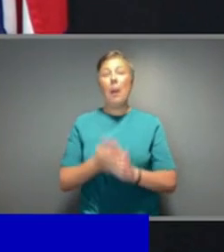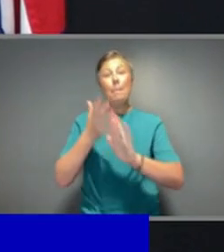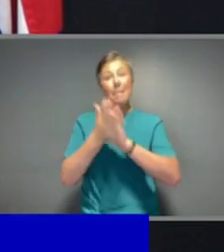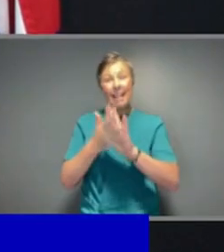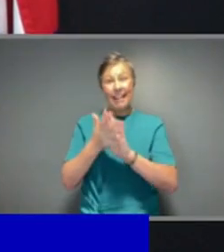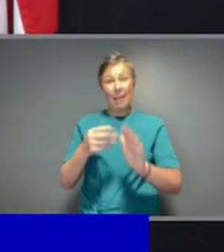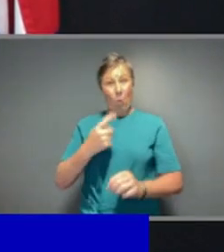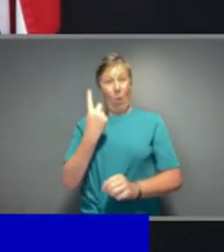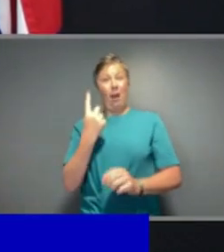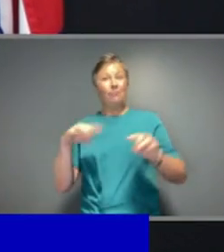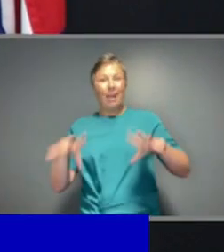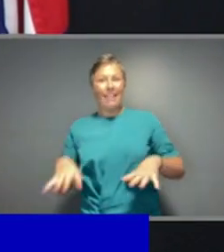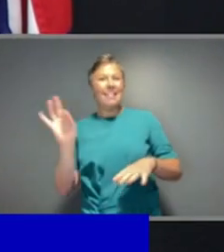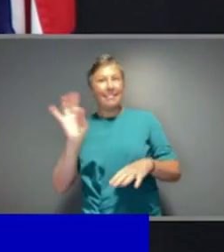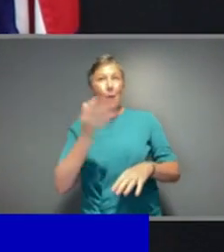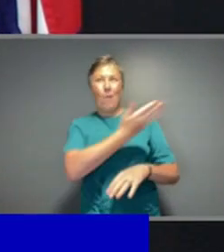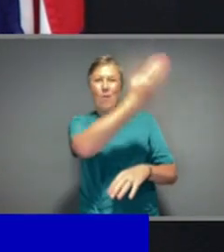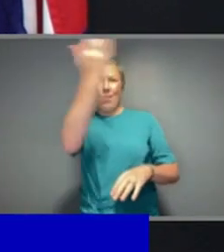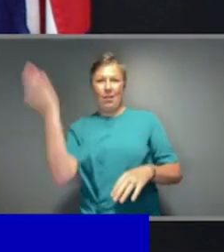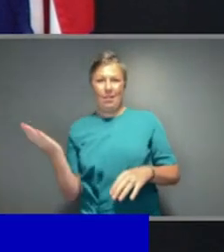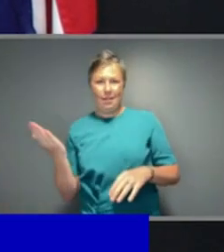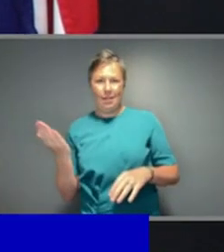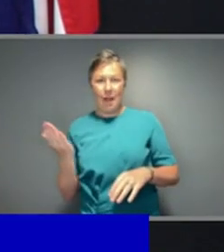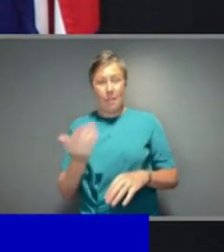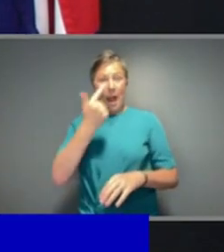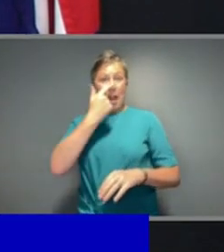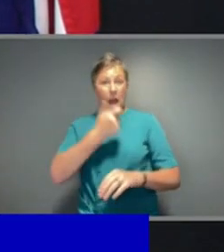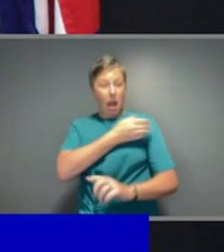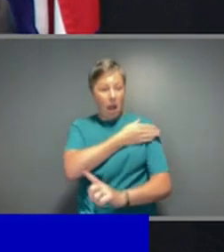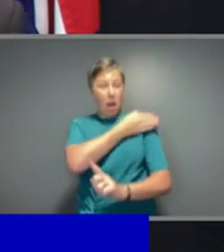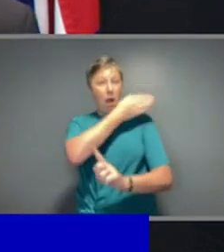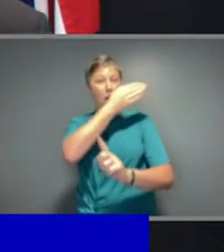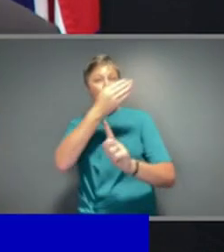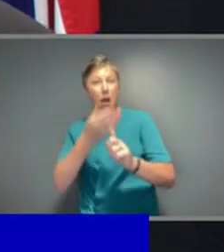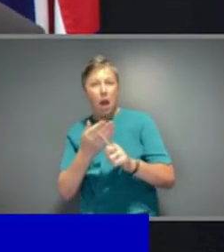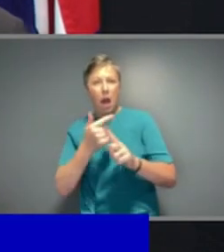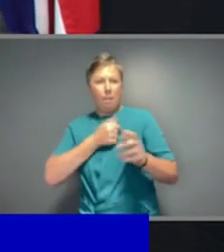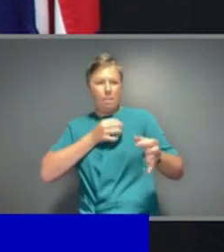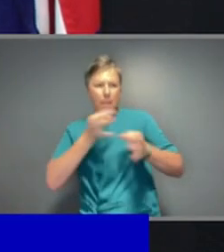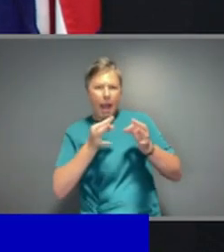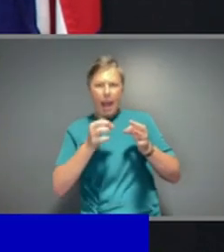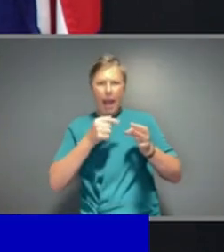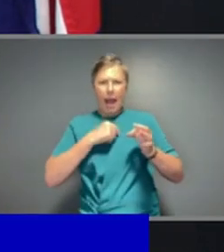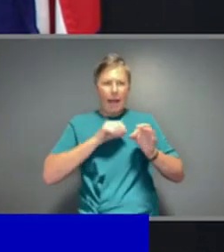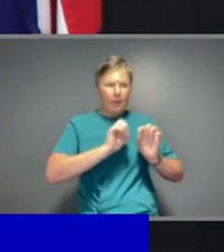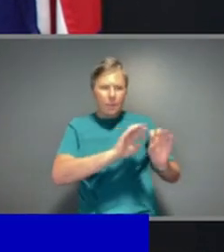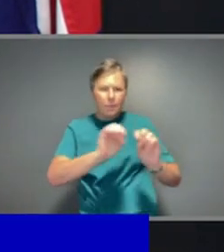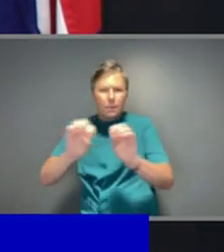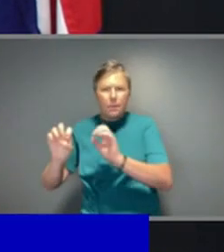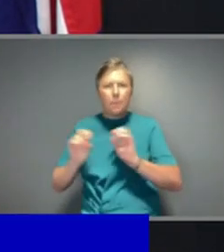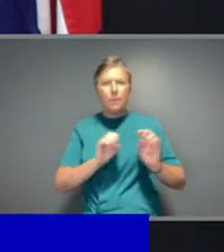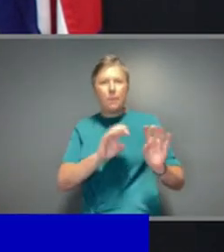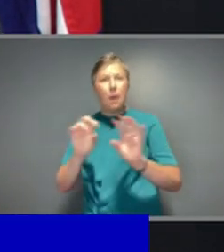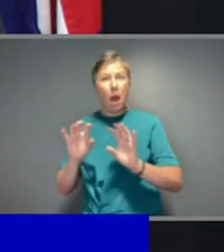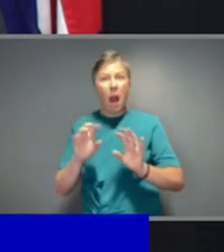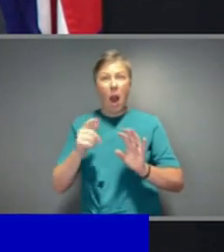The tools that have helped us so much over the course of the last 18 months and more have indeed been blunted by